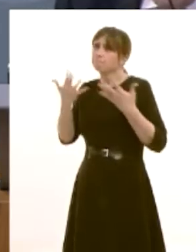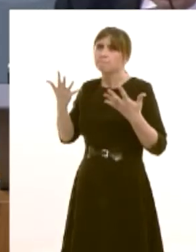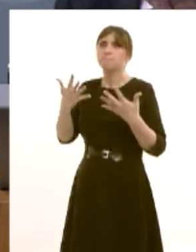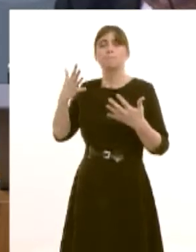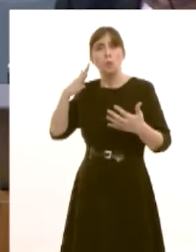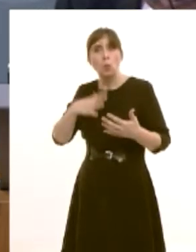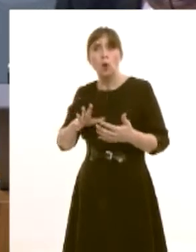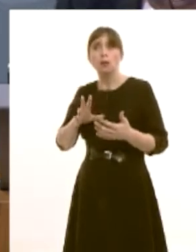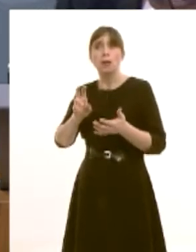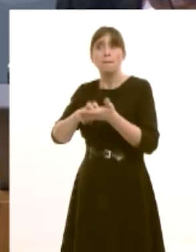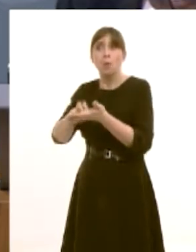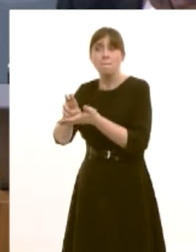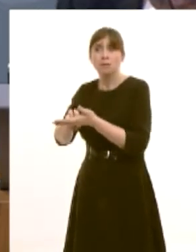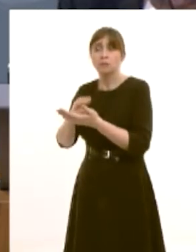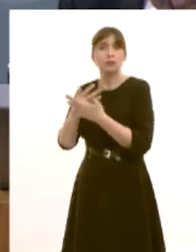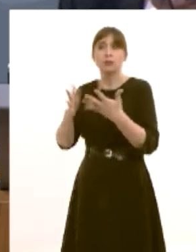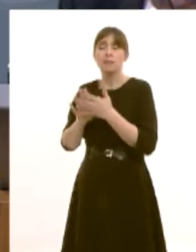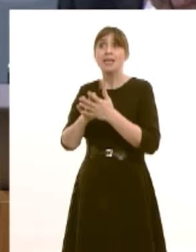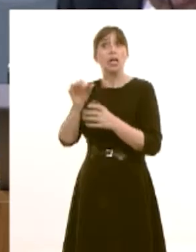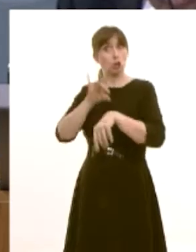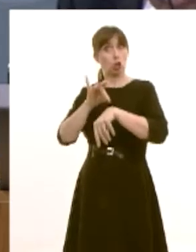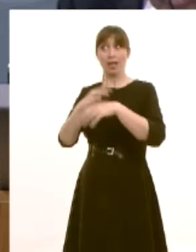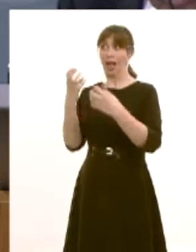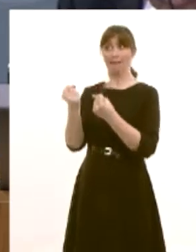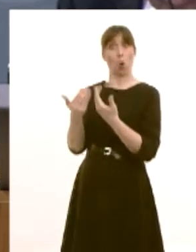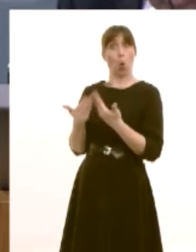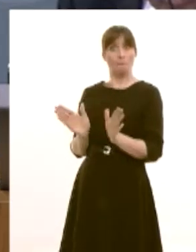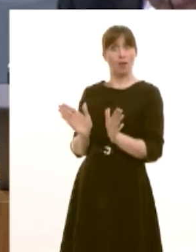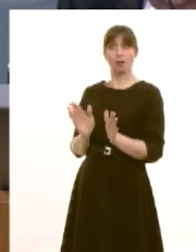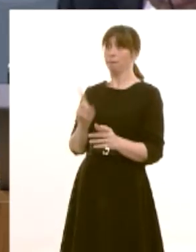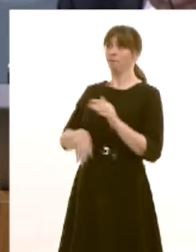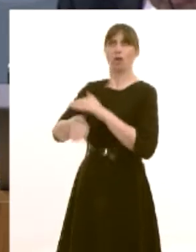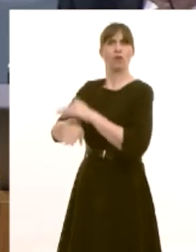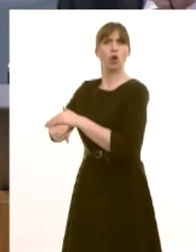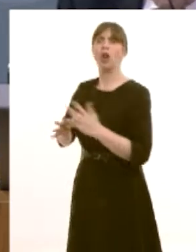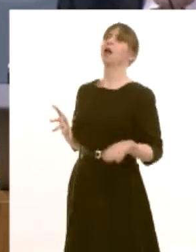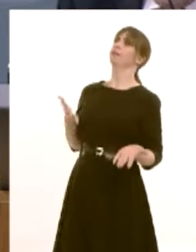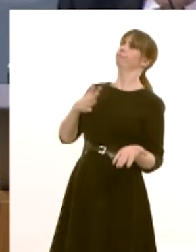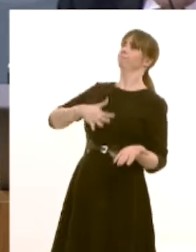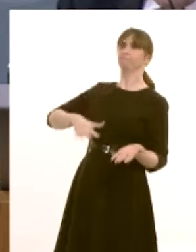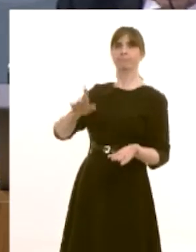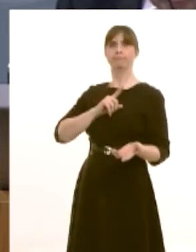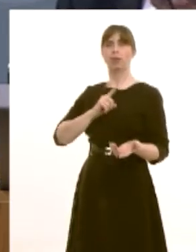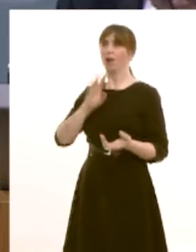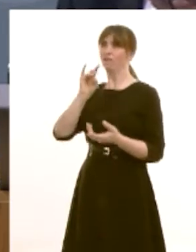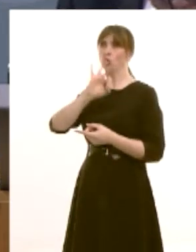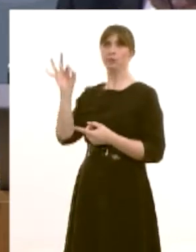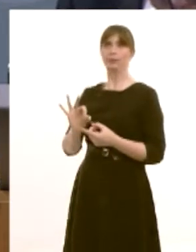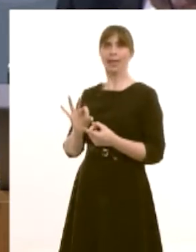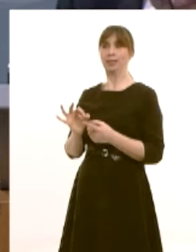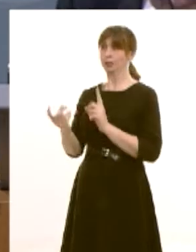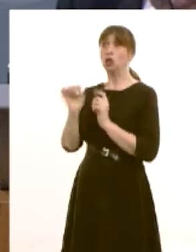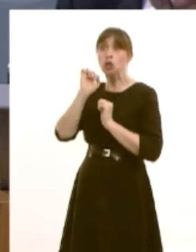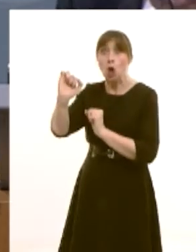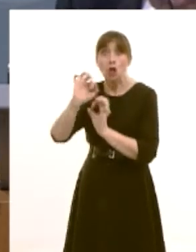use those appointments far outstrip the number of appointments that are currently available and that's why 40 percent of people responding to your government survey